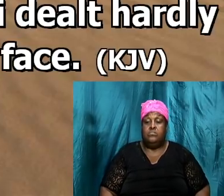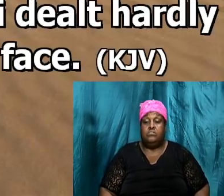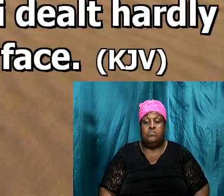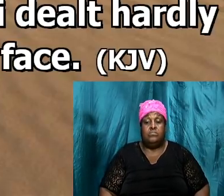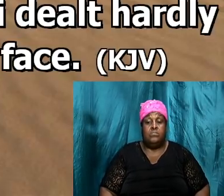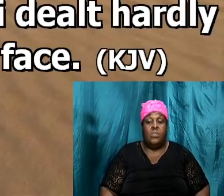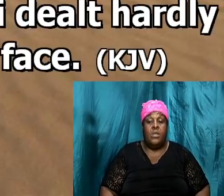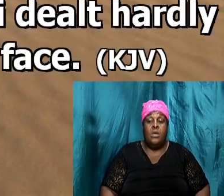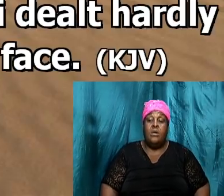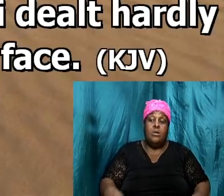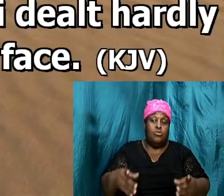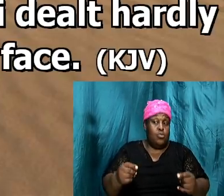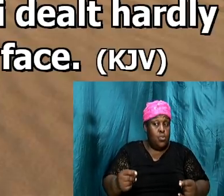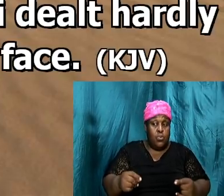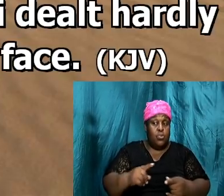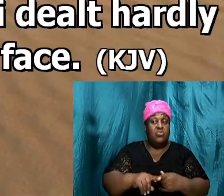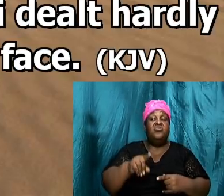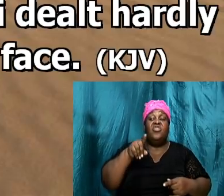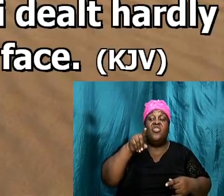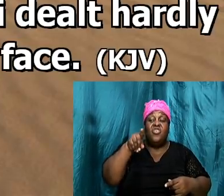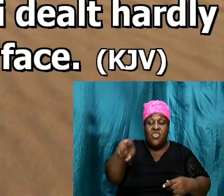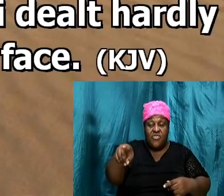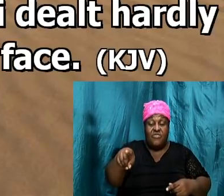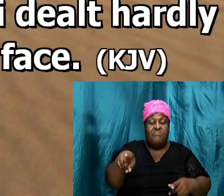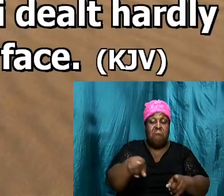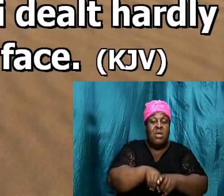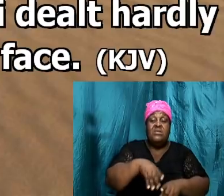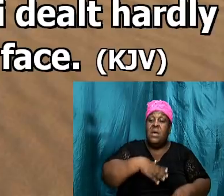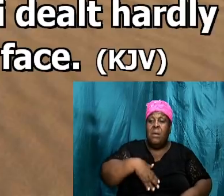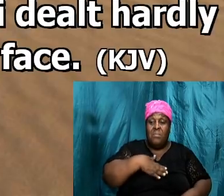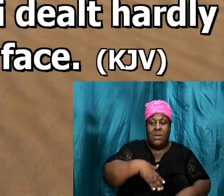do to her as it pleased thee